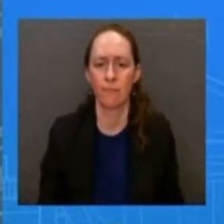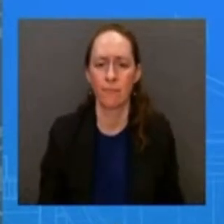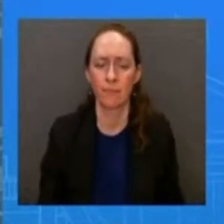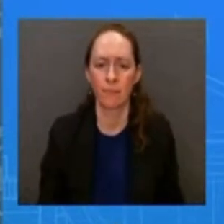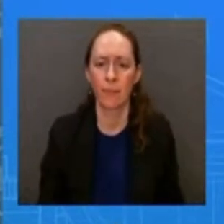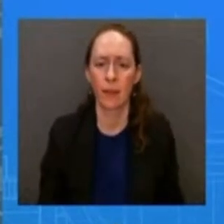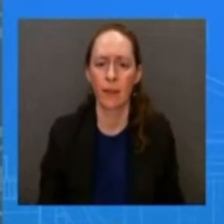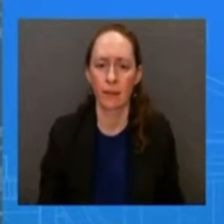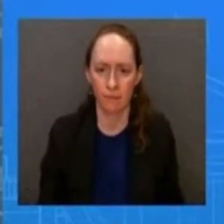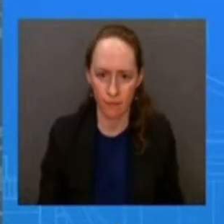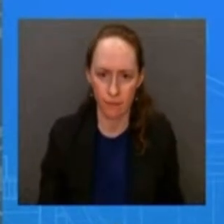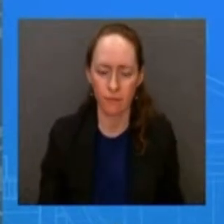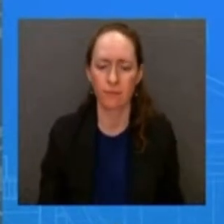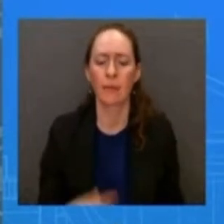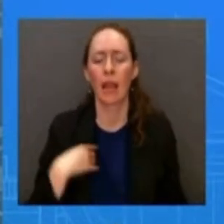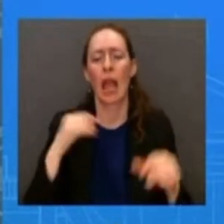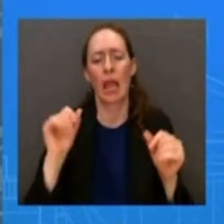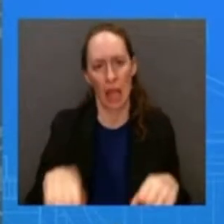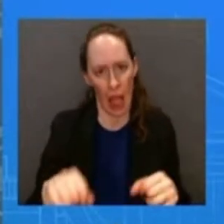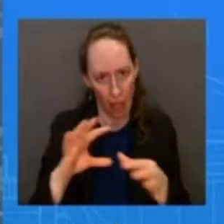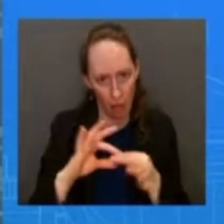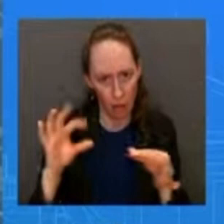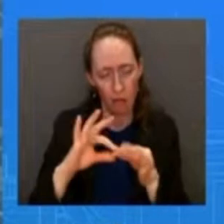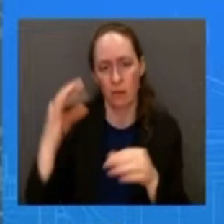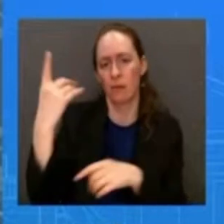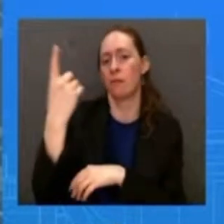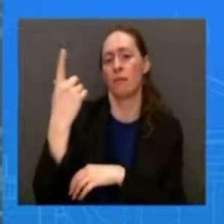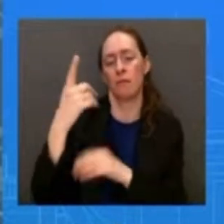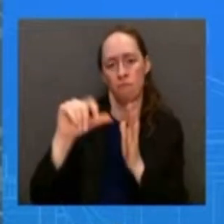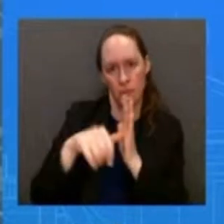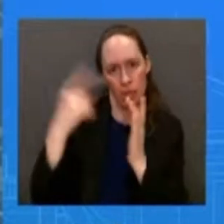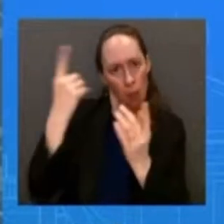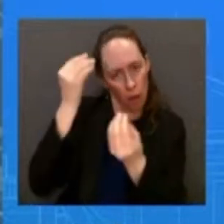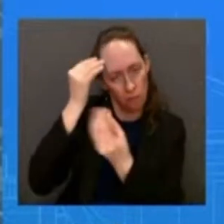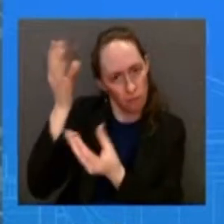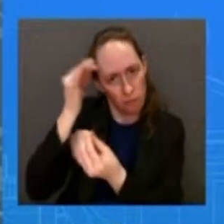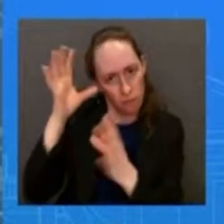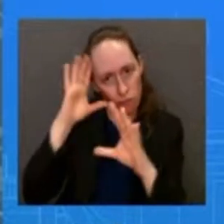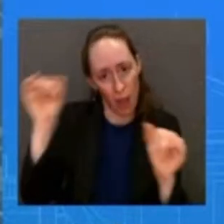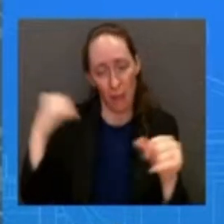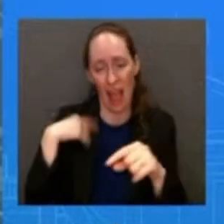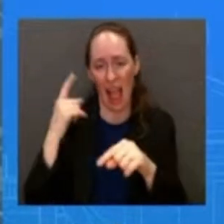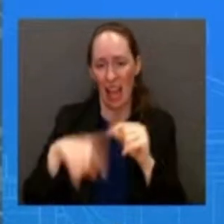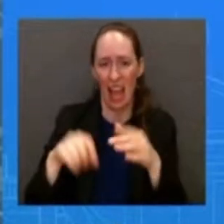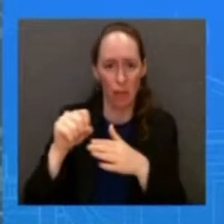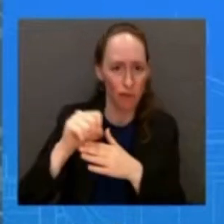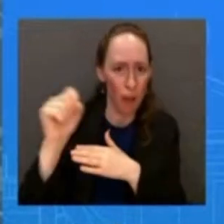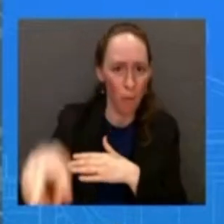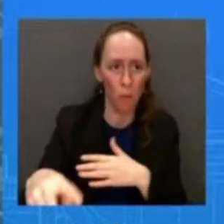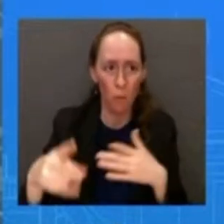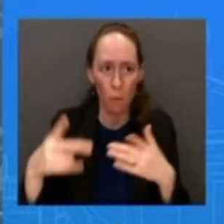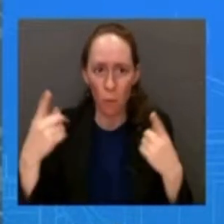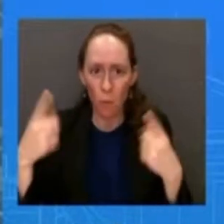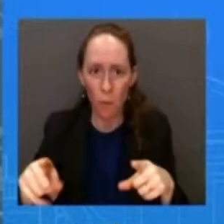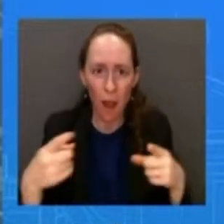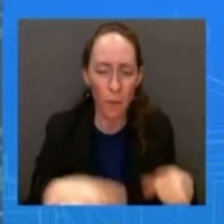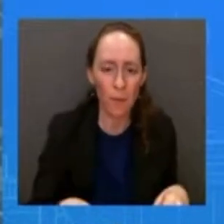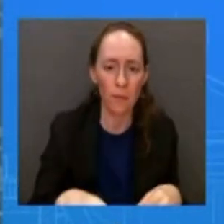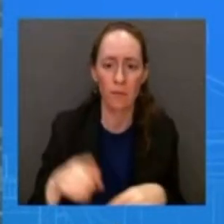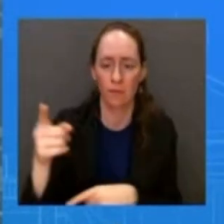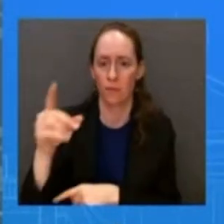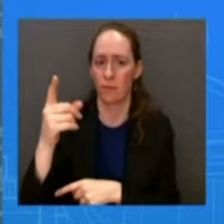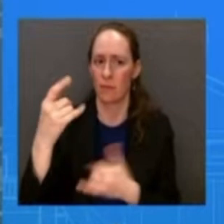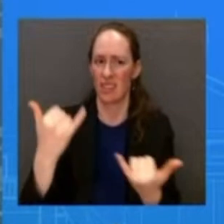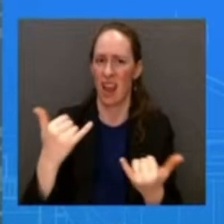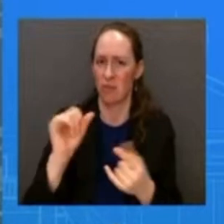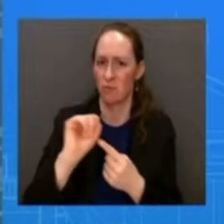what's currently happening on the ground or you know the reports that we're hearing but again i just laid out what what the epa has been